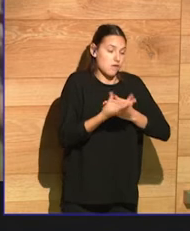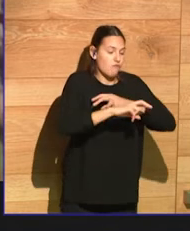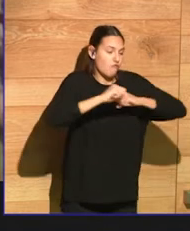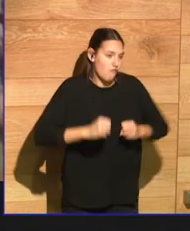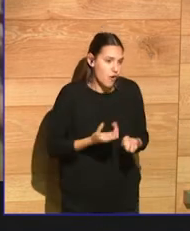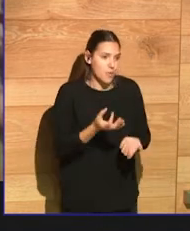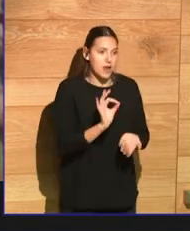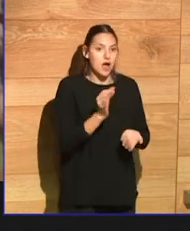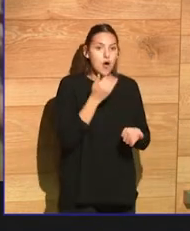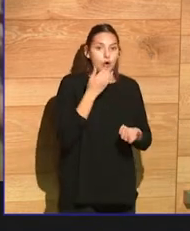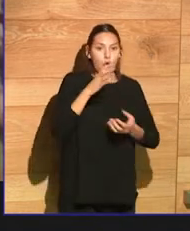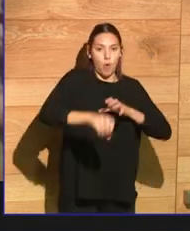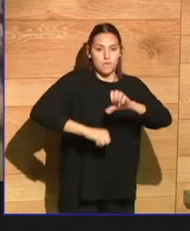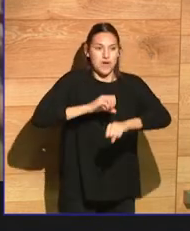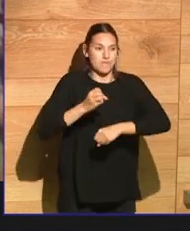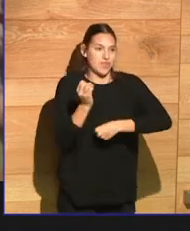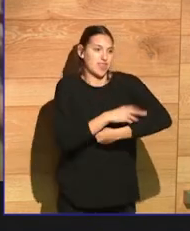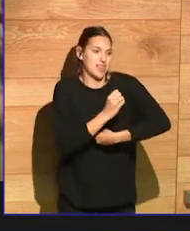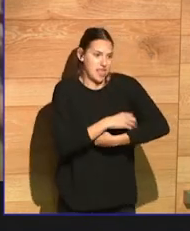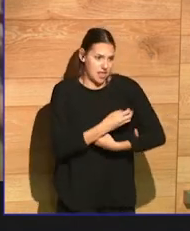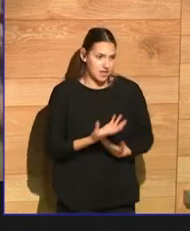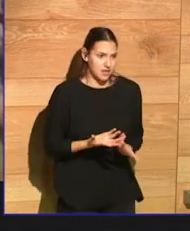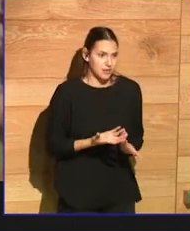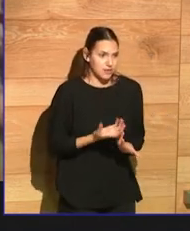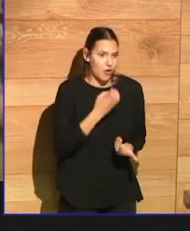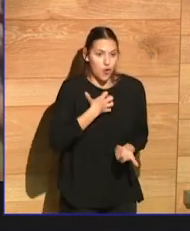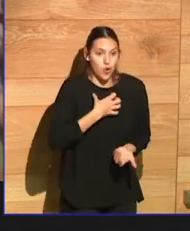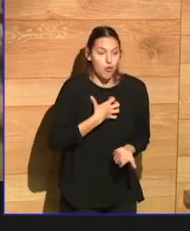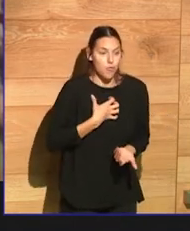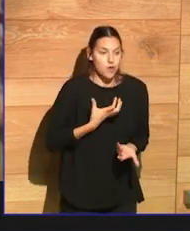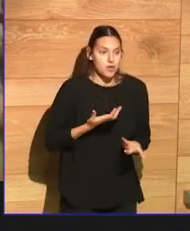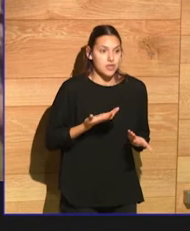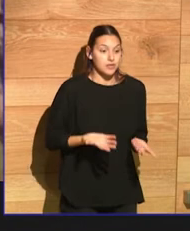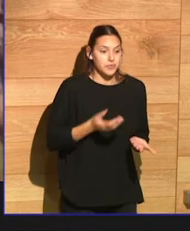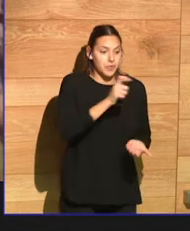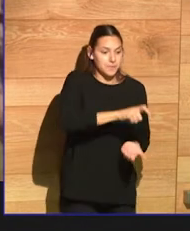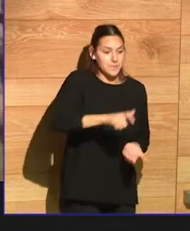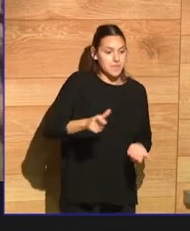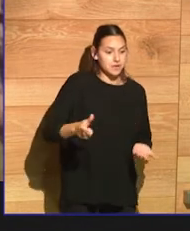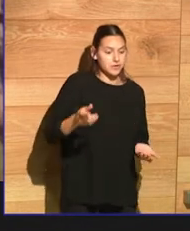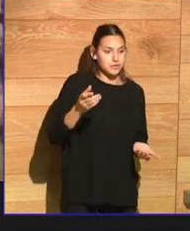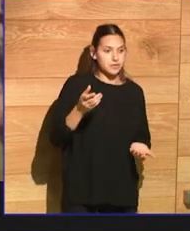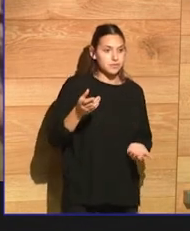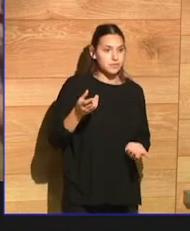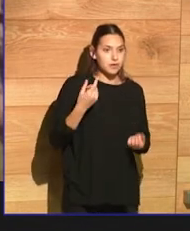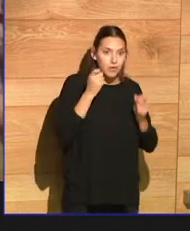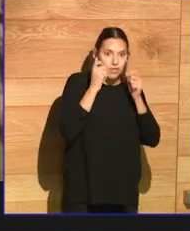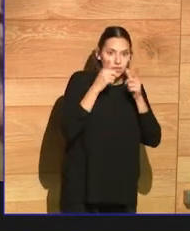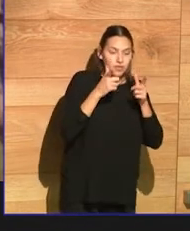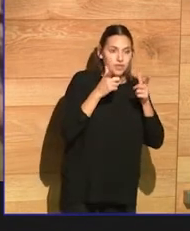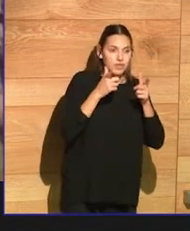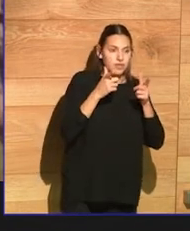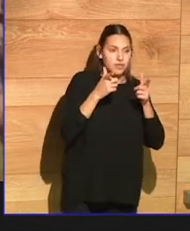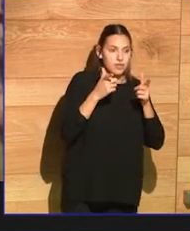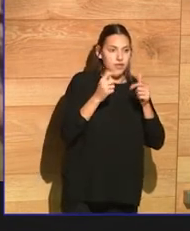And so people have discovered a more rootless way of living where they need very,